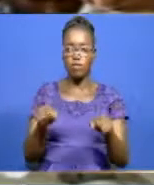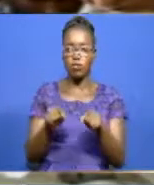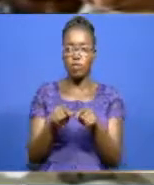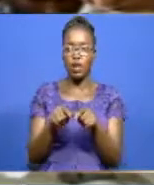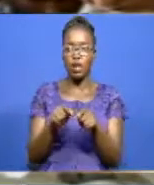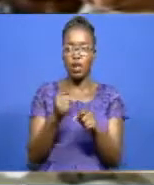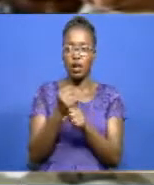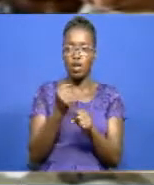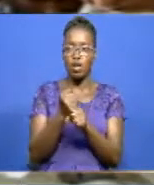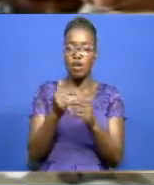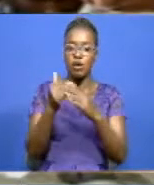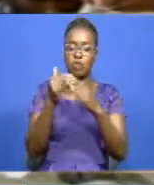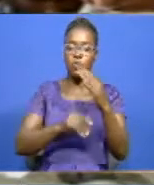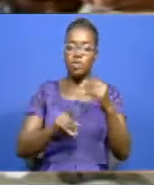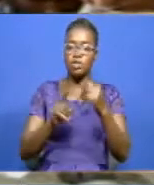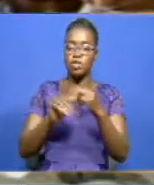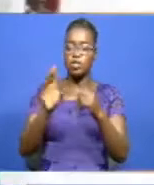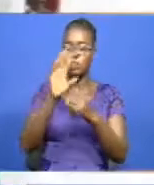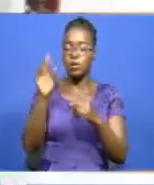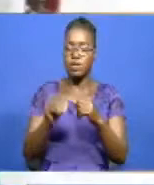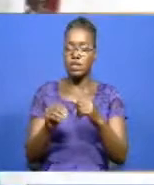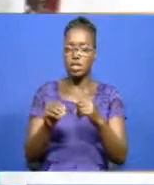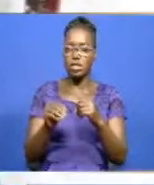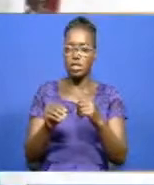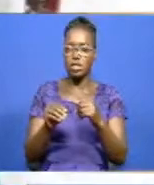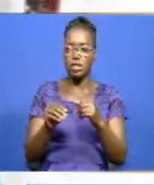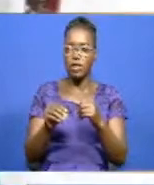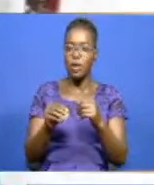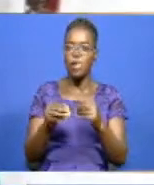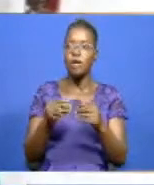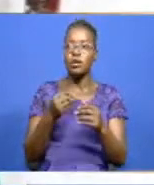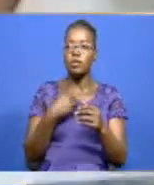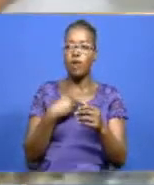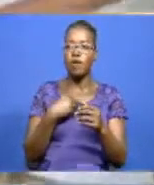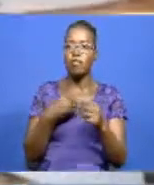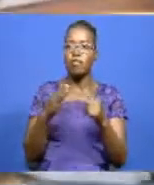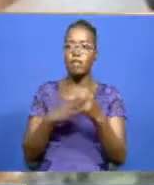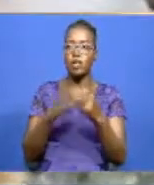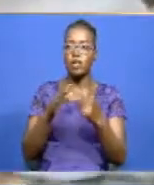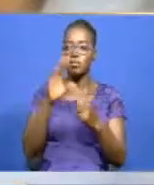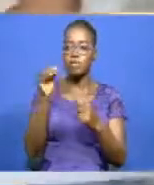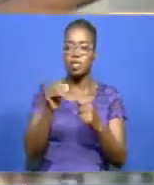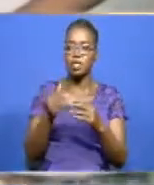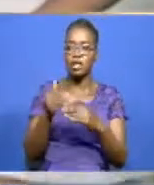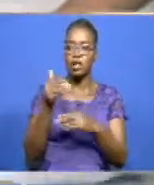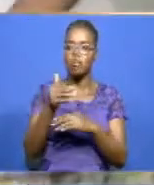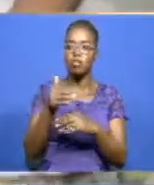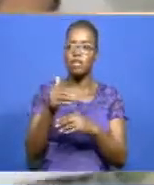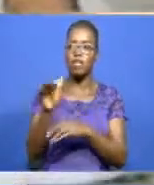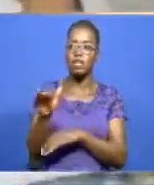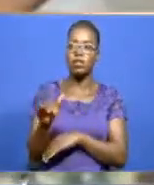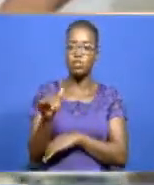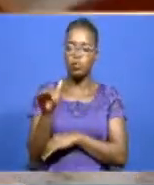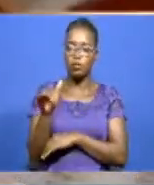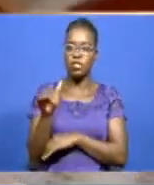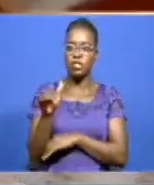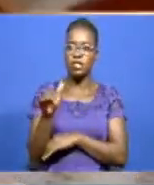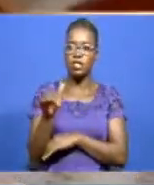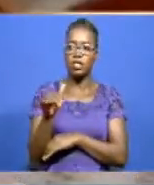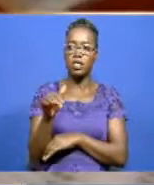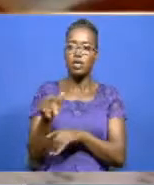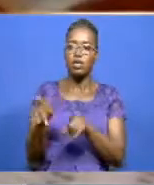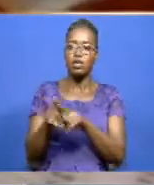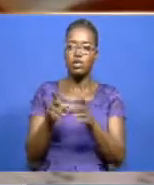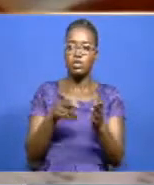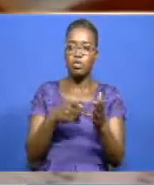from below 6% in January to above 9% following the request. The framework, which comes in addition to